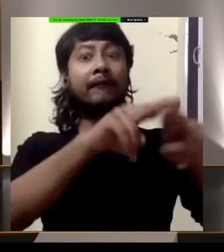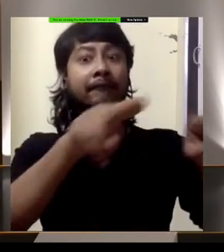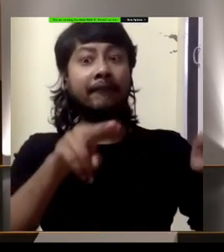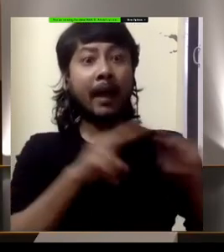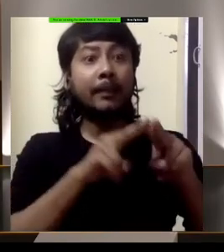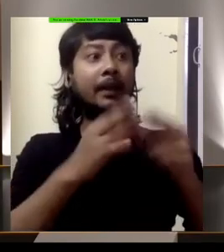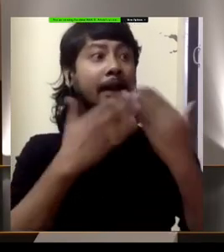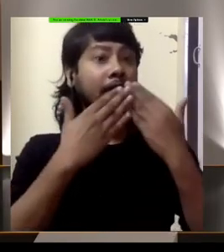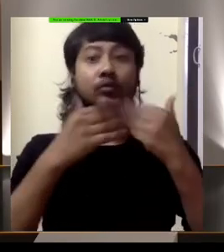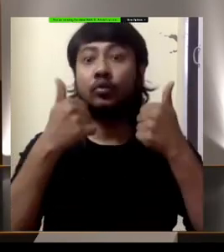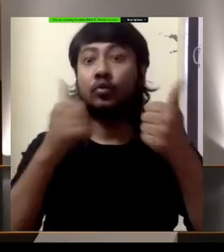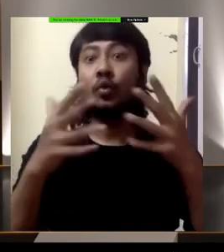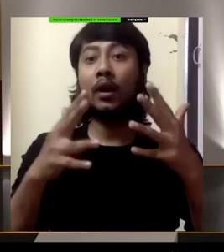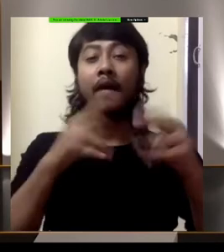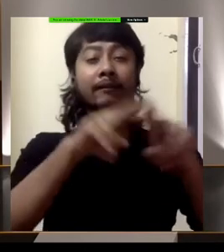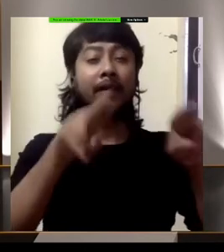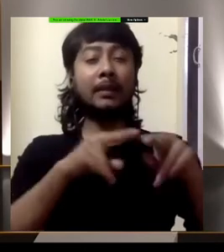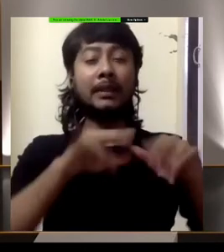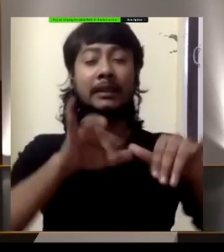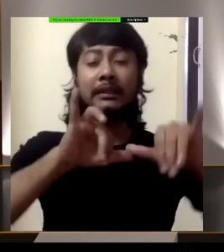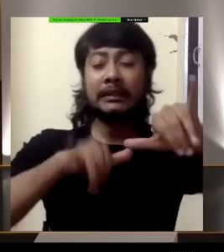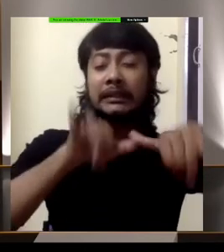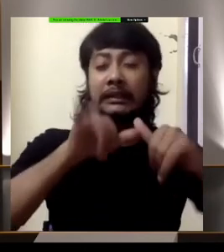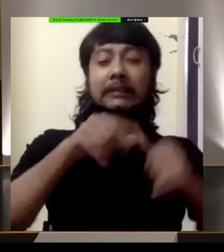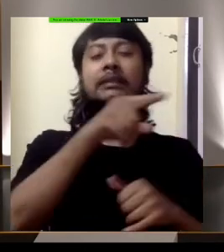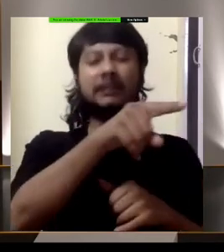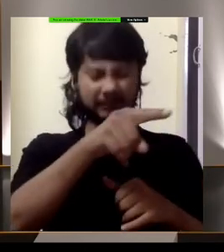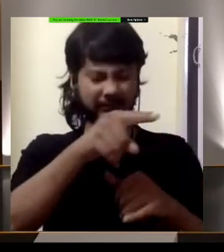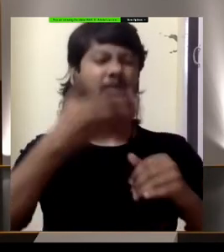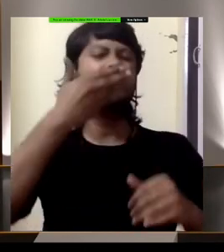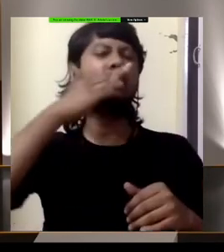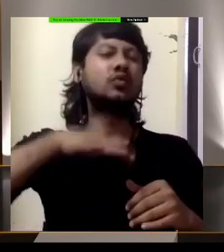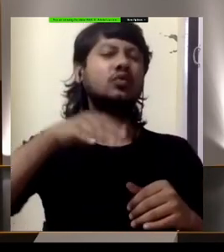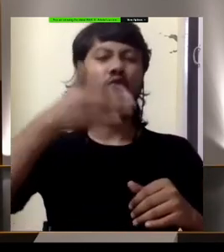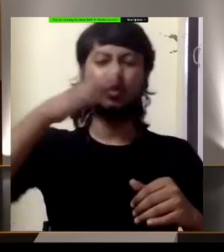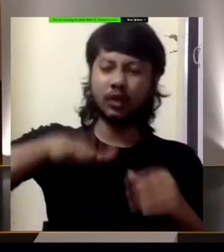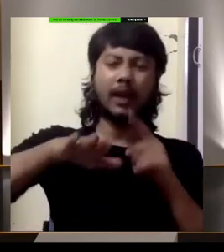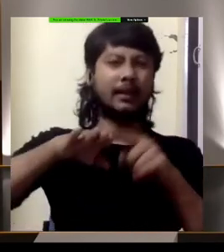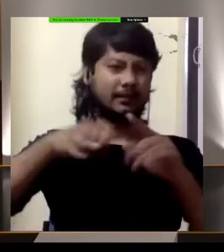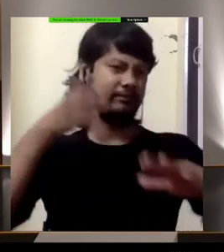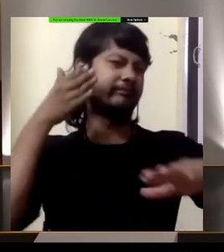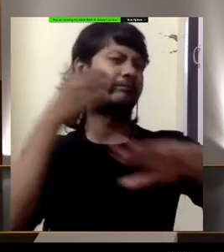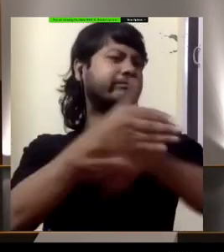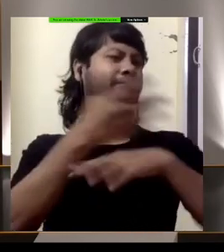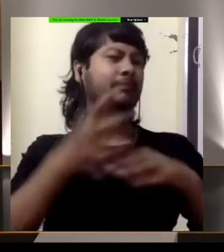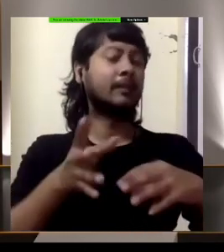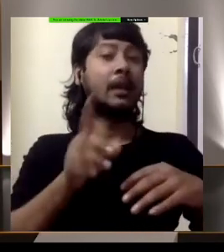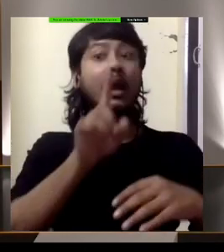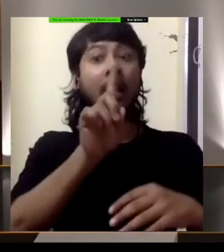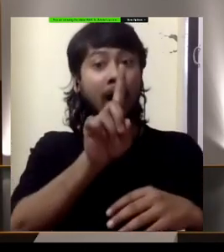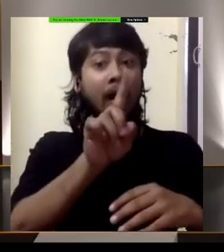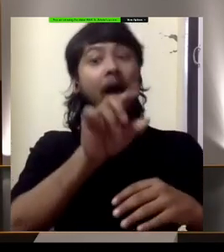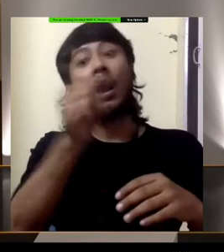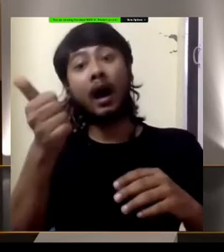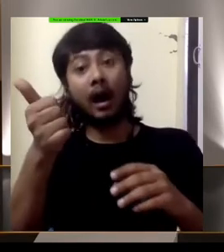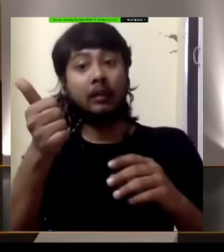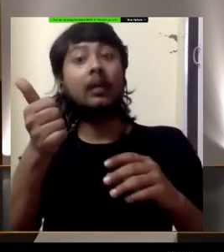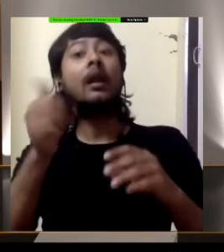But there is another angle to protection risks, and that angle is the risk of unmet